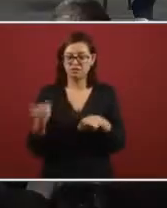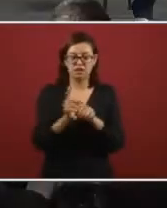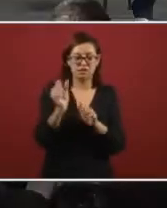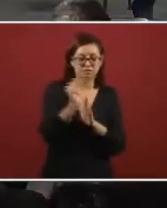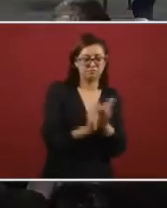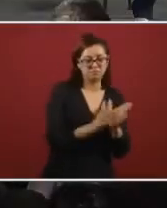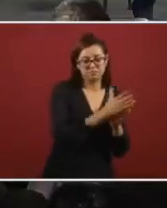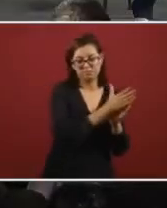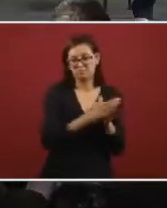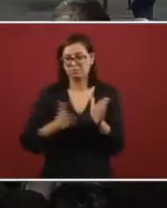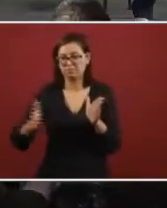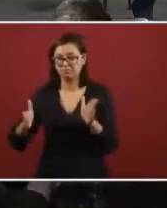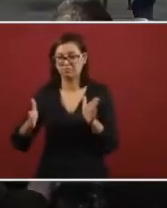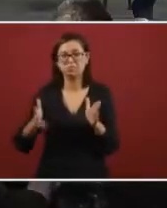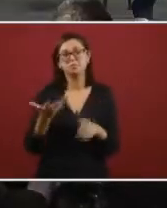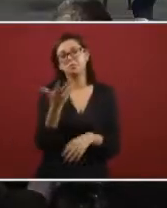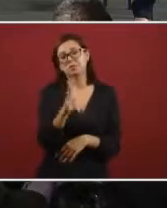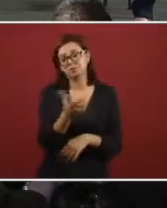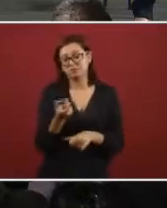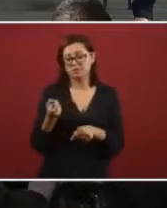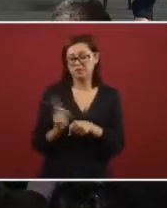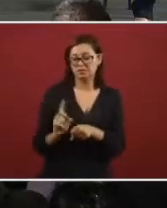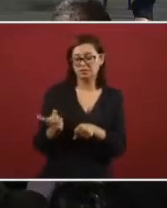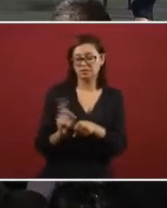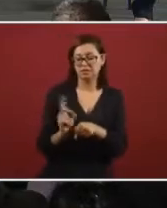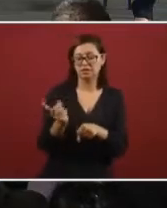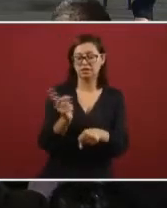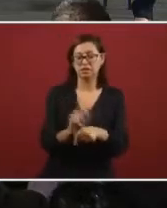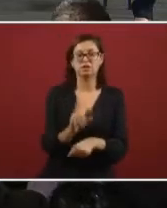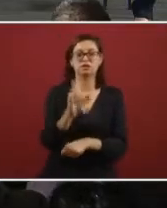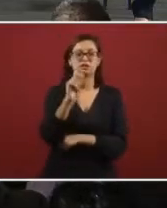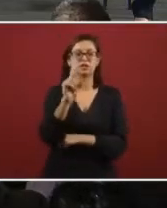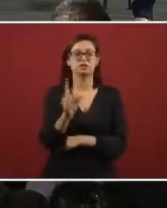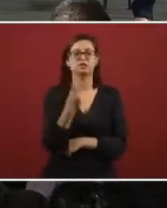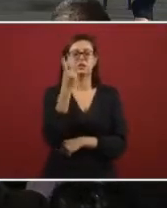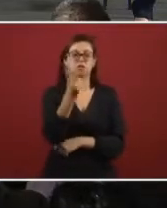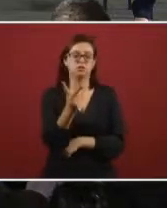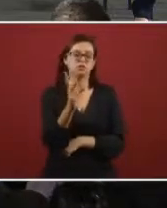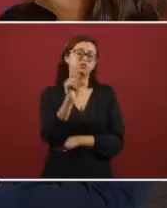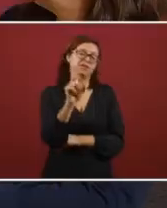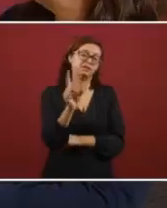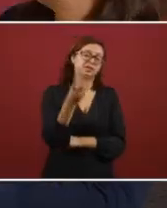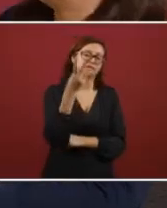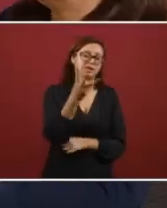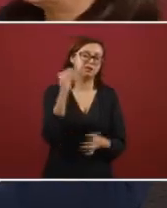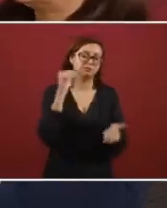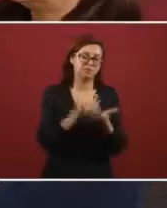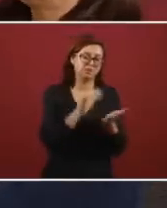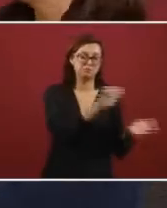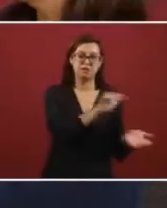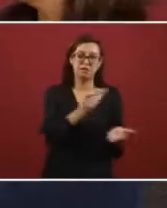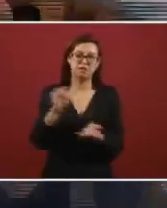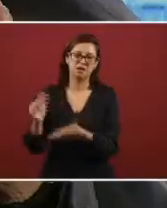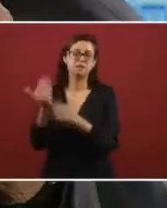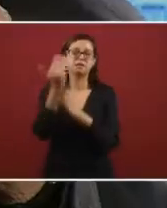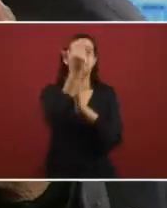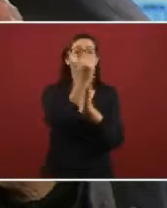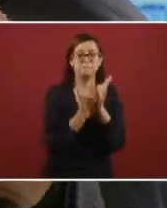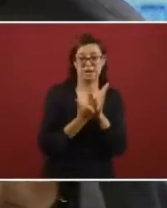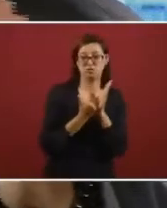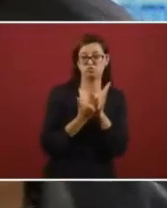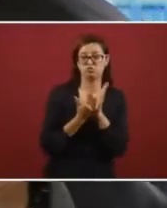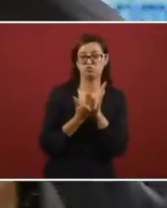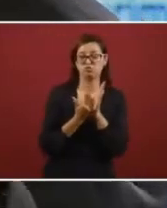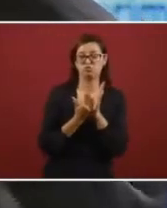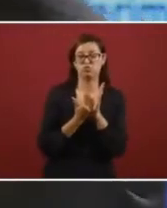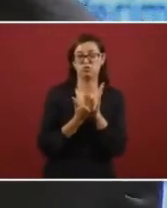within the days of the month a daily deferment of thirty-one thousand barrels but